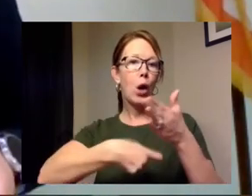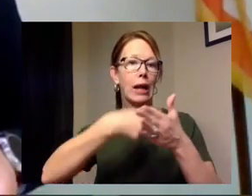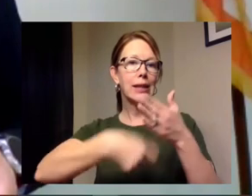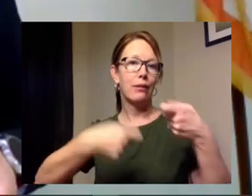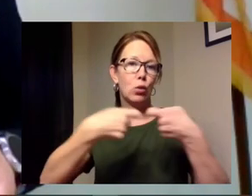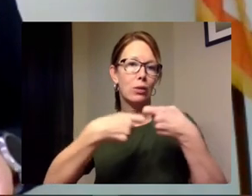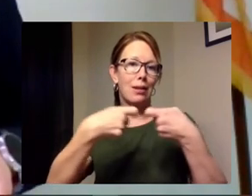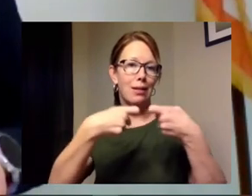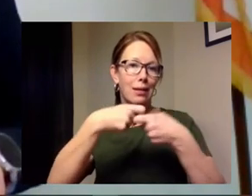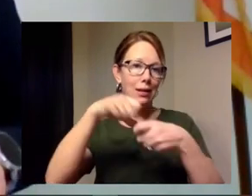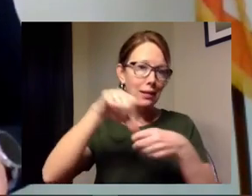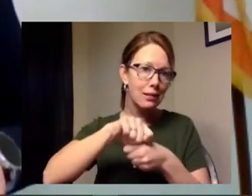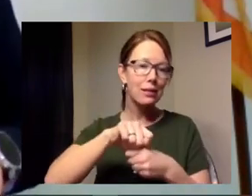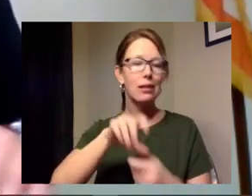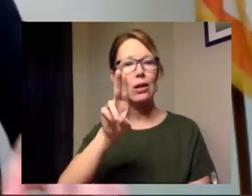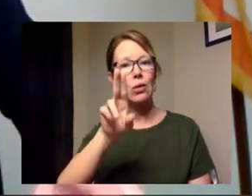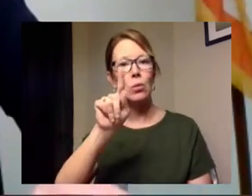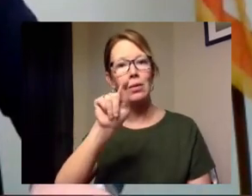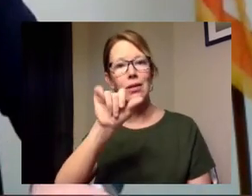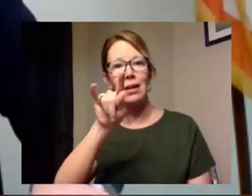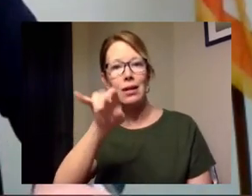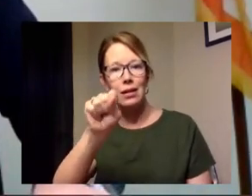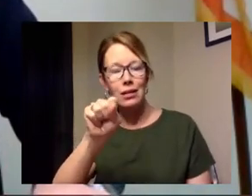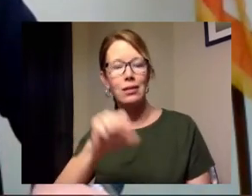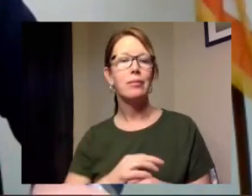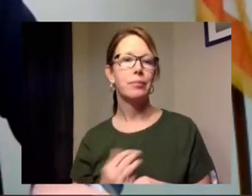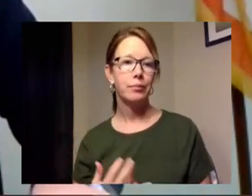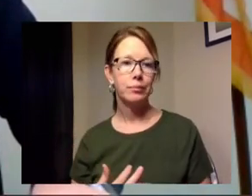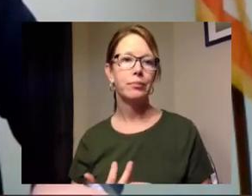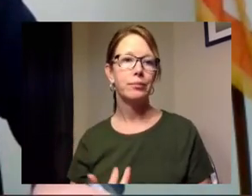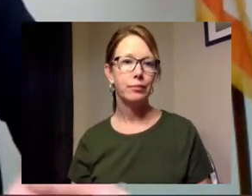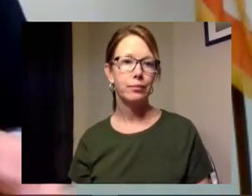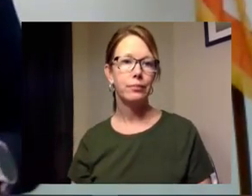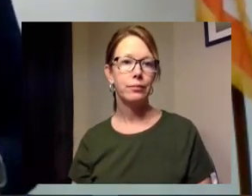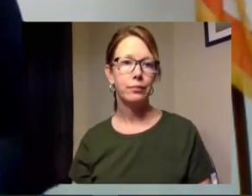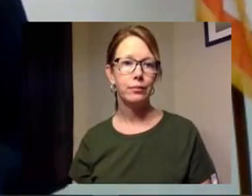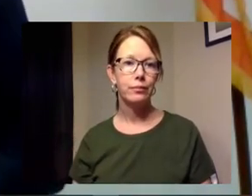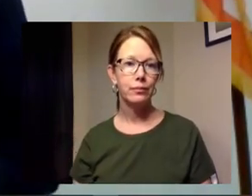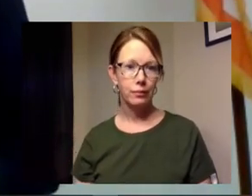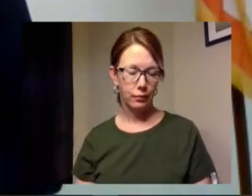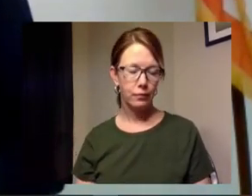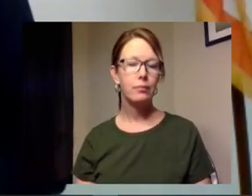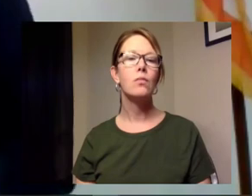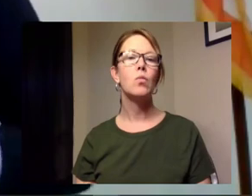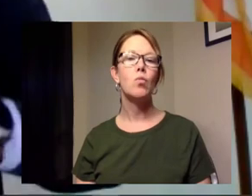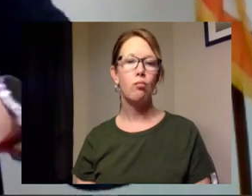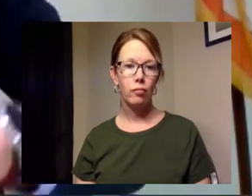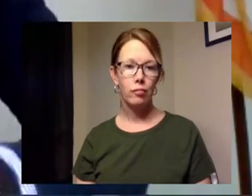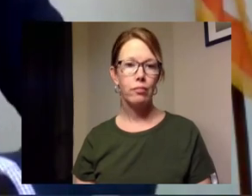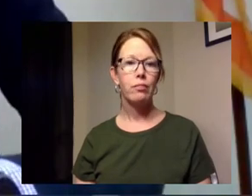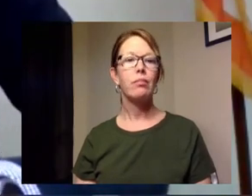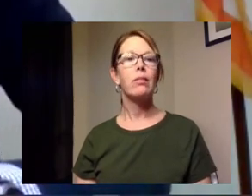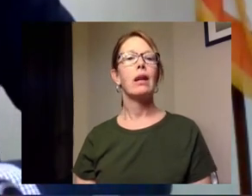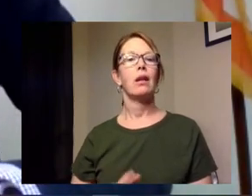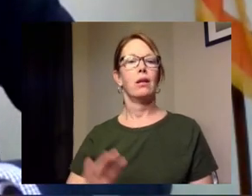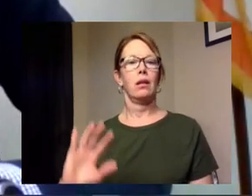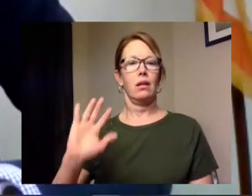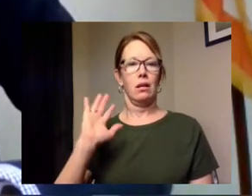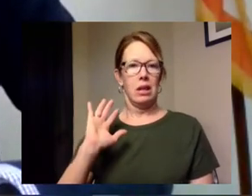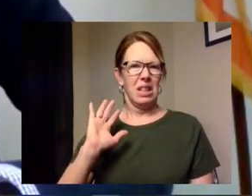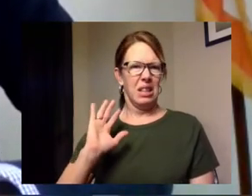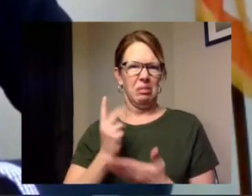crisis um early on we made the decision to